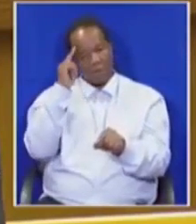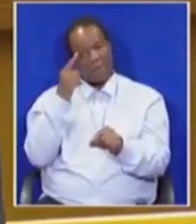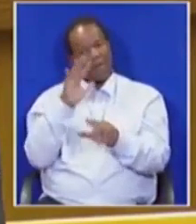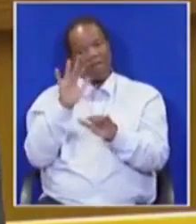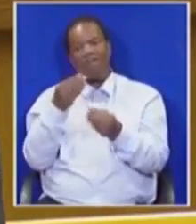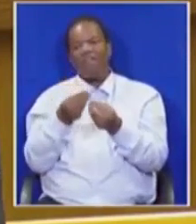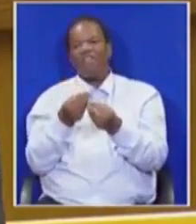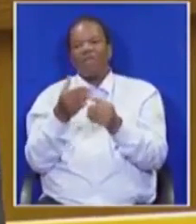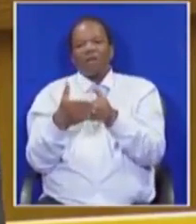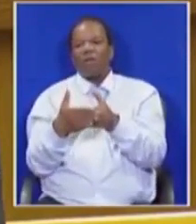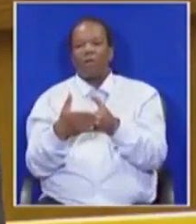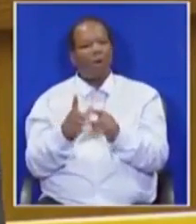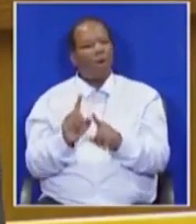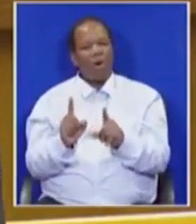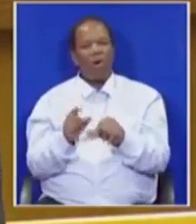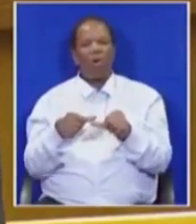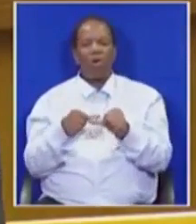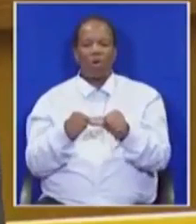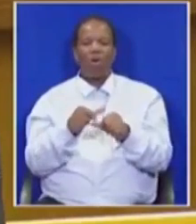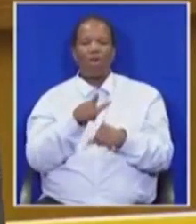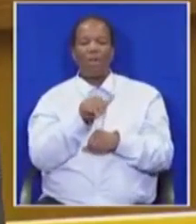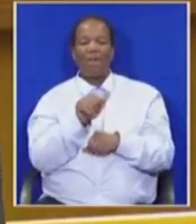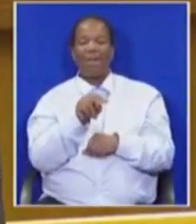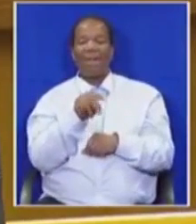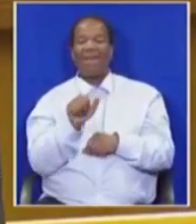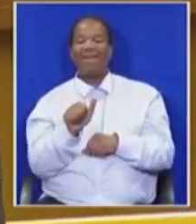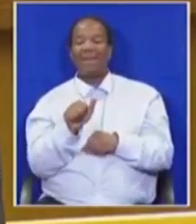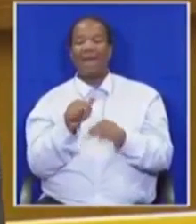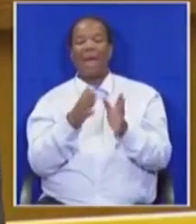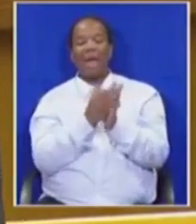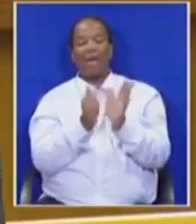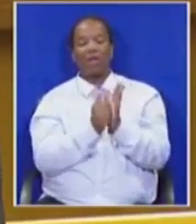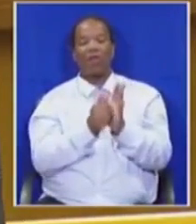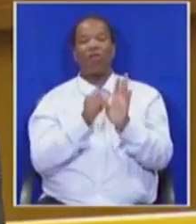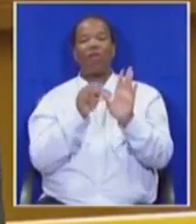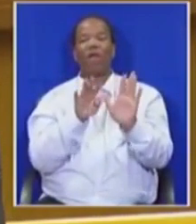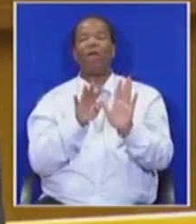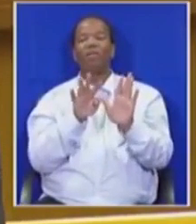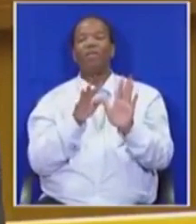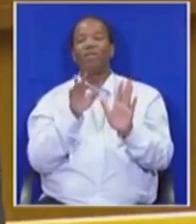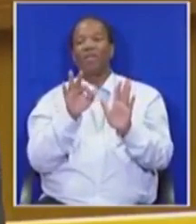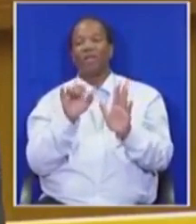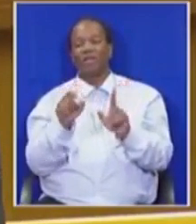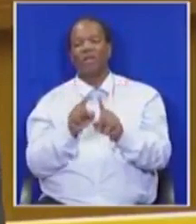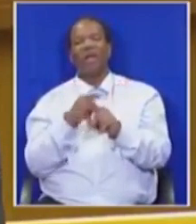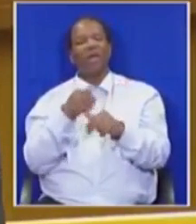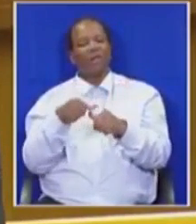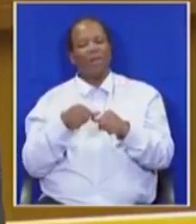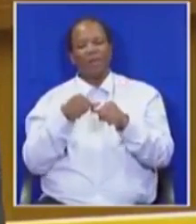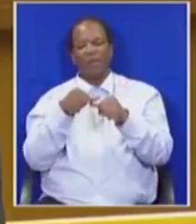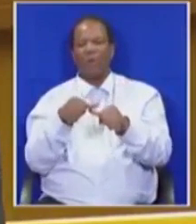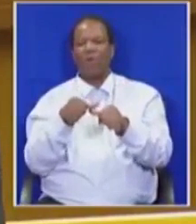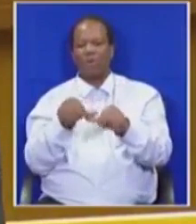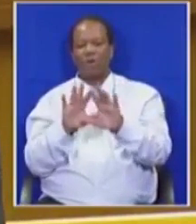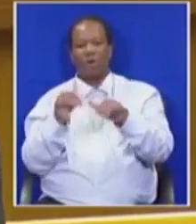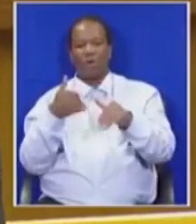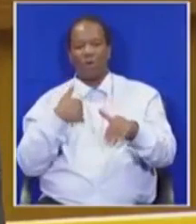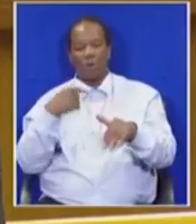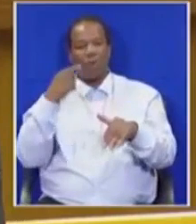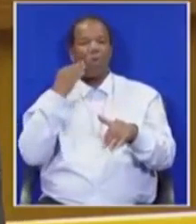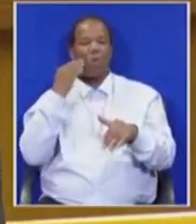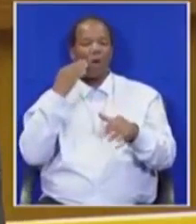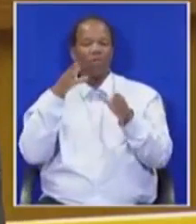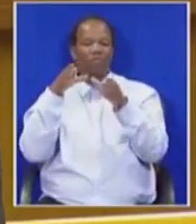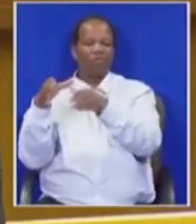there with the Land Act of 1930. They continued through the forced removals of the Group Areas Act that